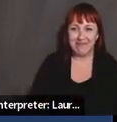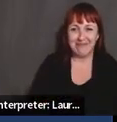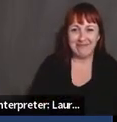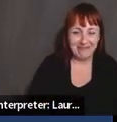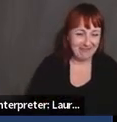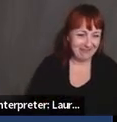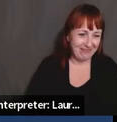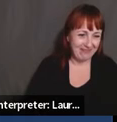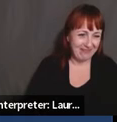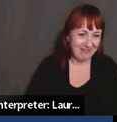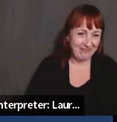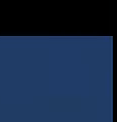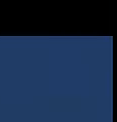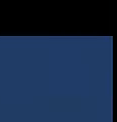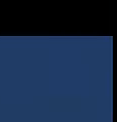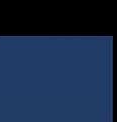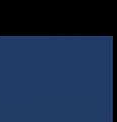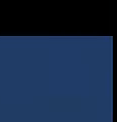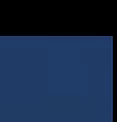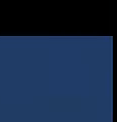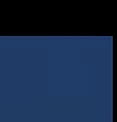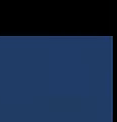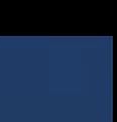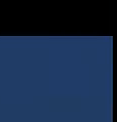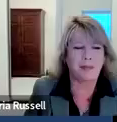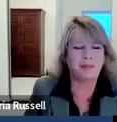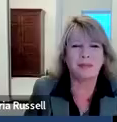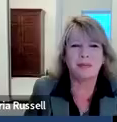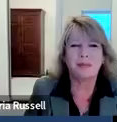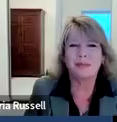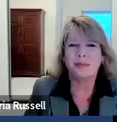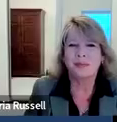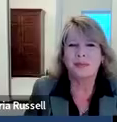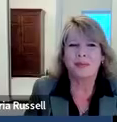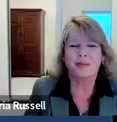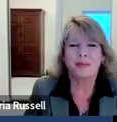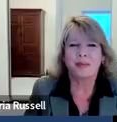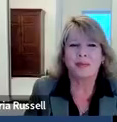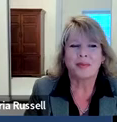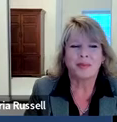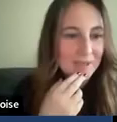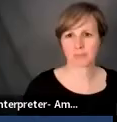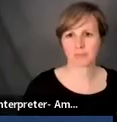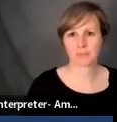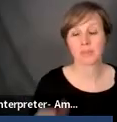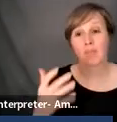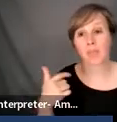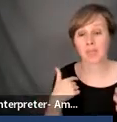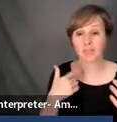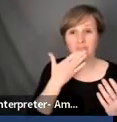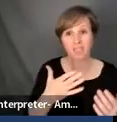Would any other panelists like to address that? Thank you, Miriam. did a wonderful job. I want to chime in, uh,